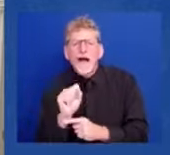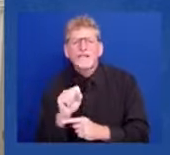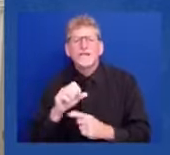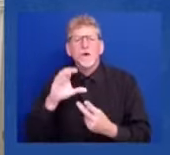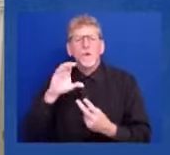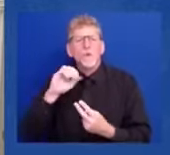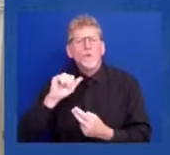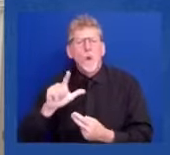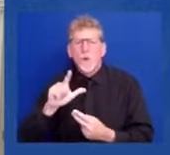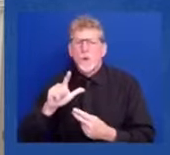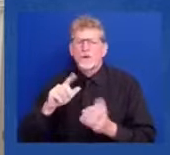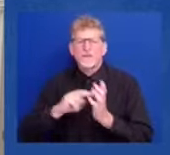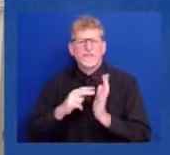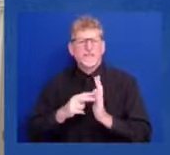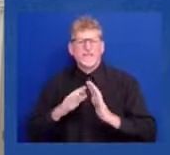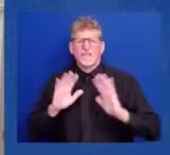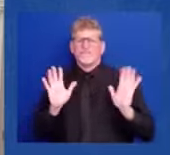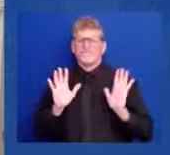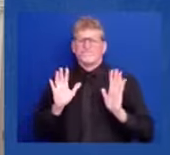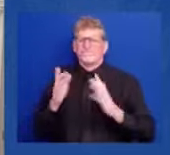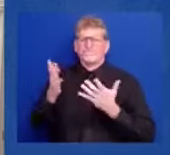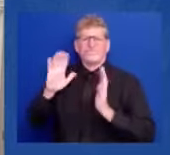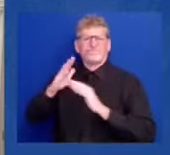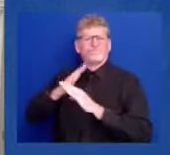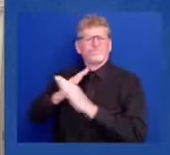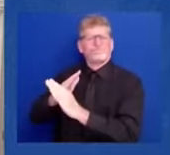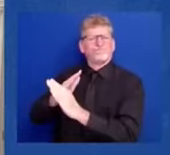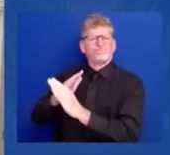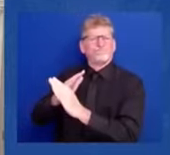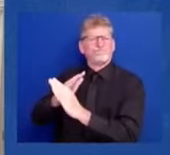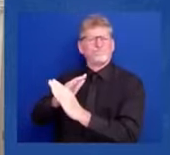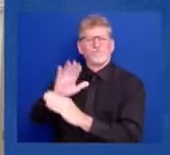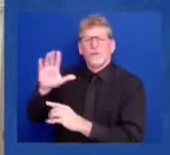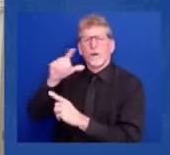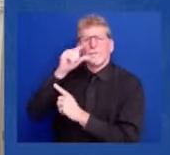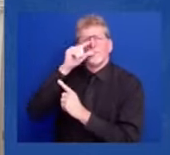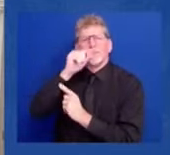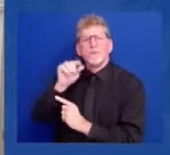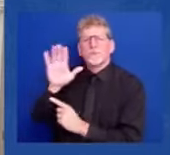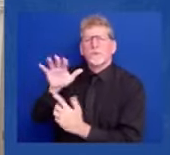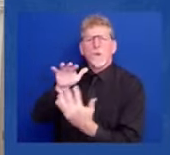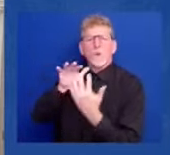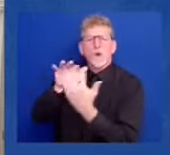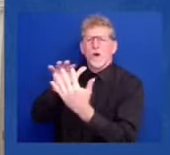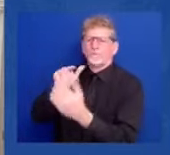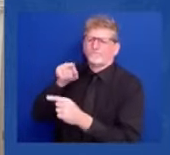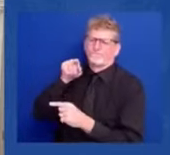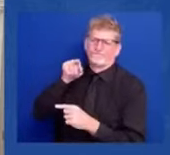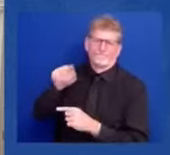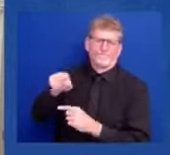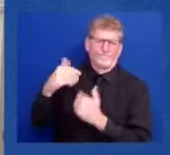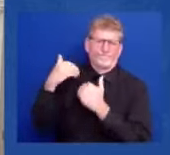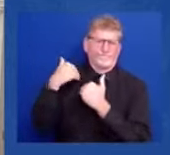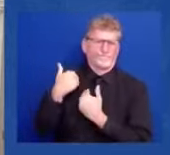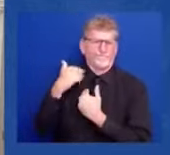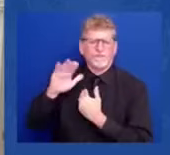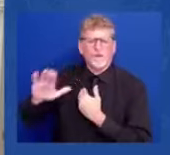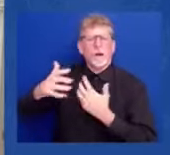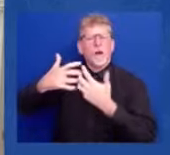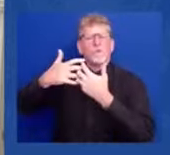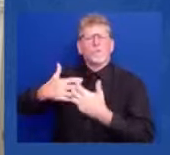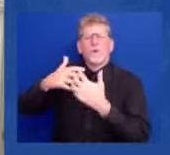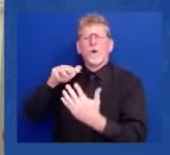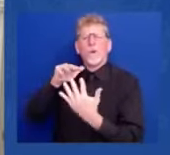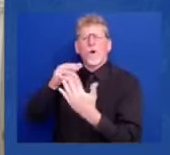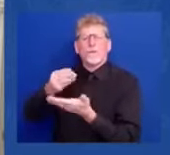This is a move that has strong bipartisan support in Congress and, I believe, in the country. Americans have rallied support — have rallied to